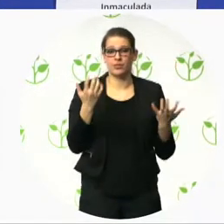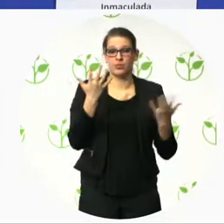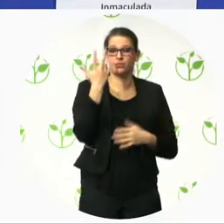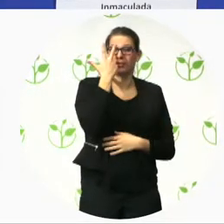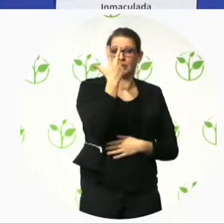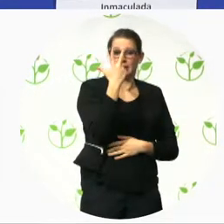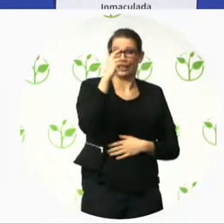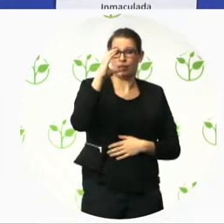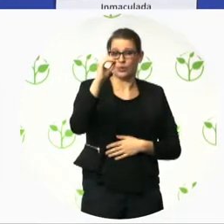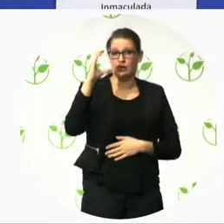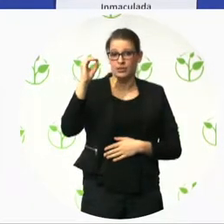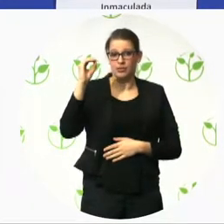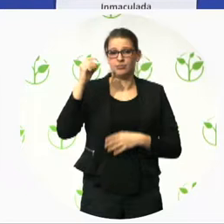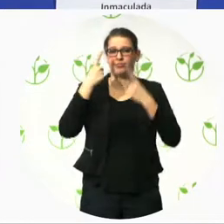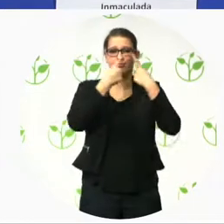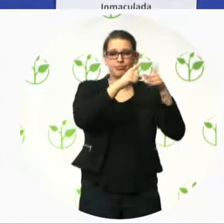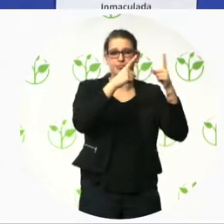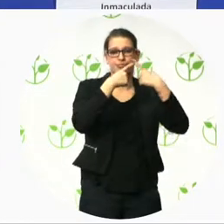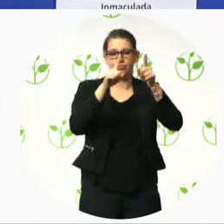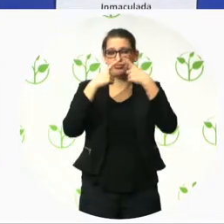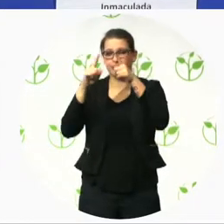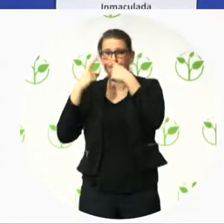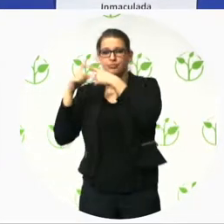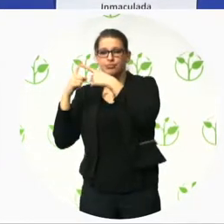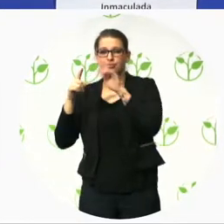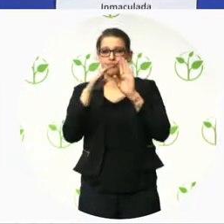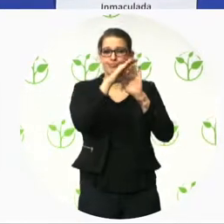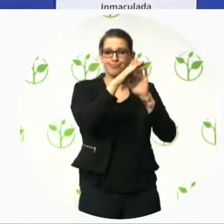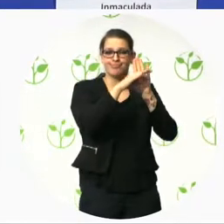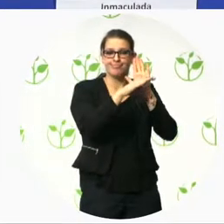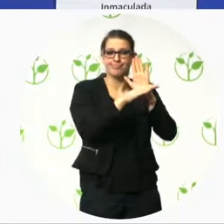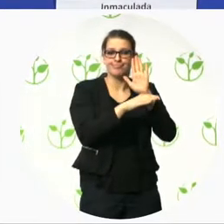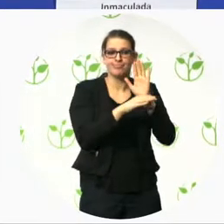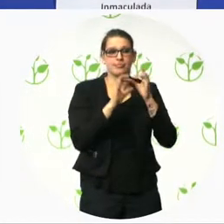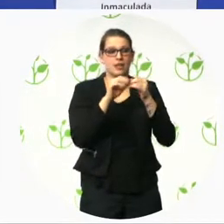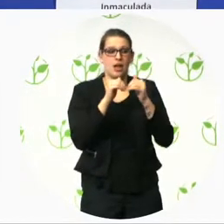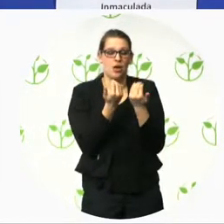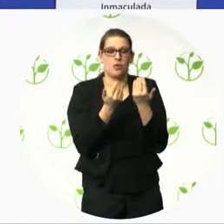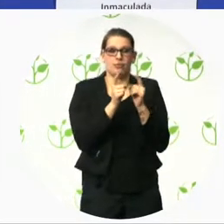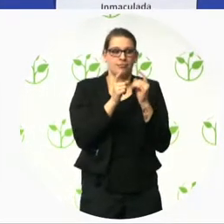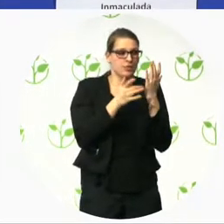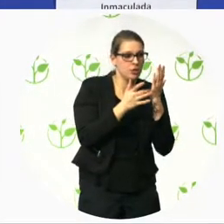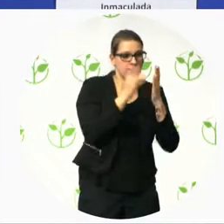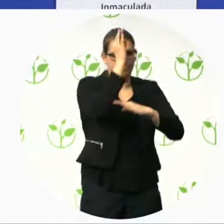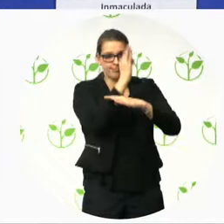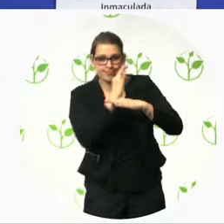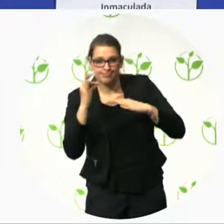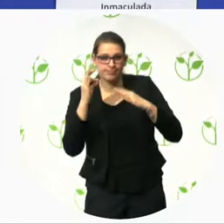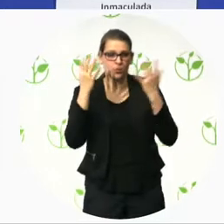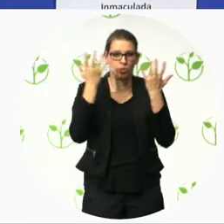legislations that contain technical requirements and most of them were saying the same just in a different slightly way.